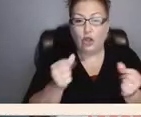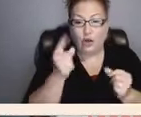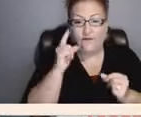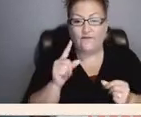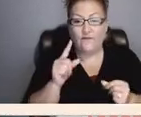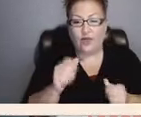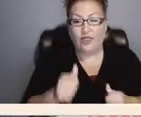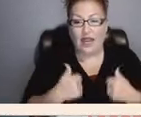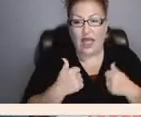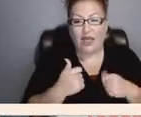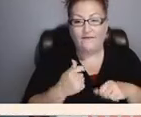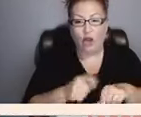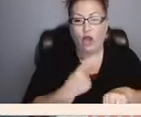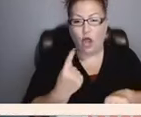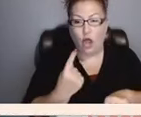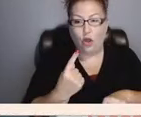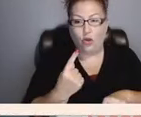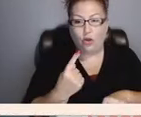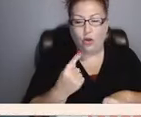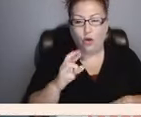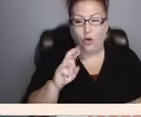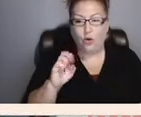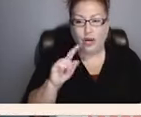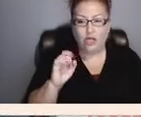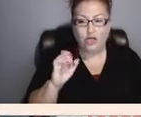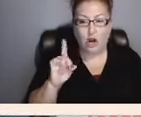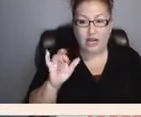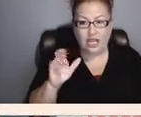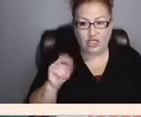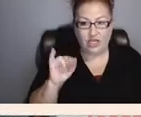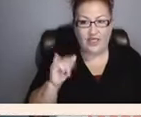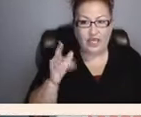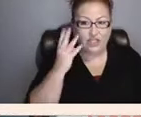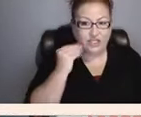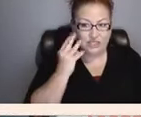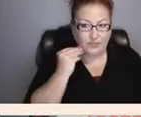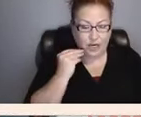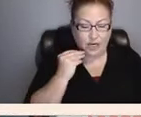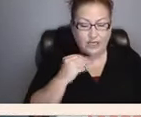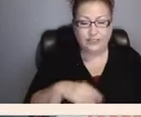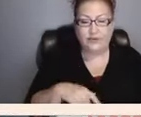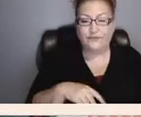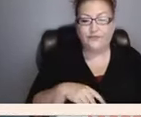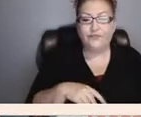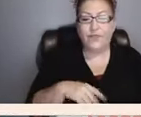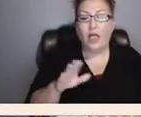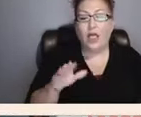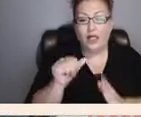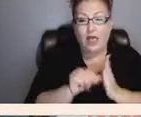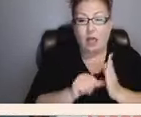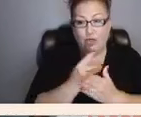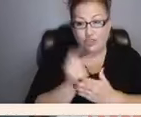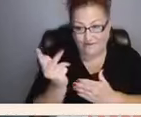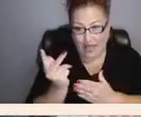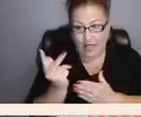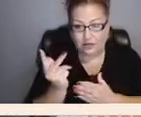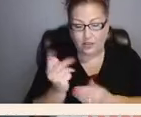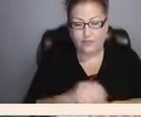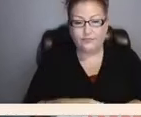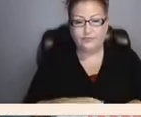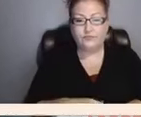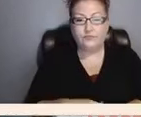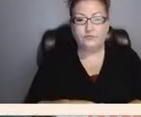retardation that she experienced the operation failed and